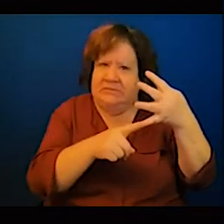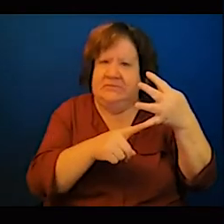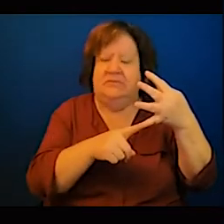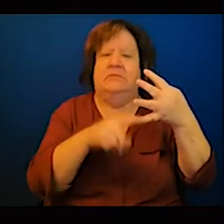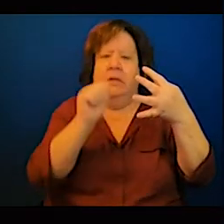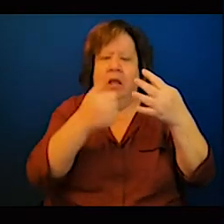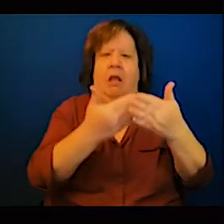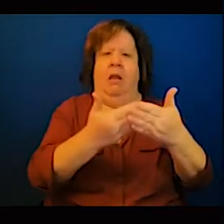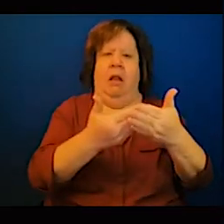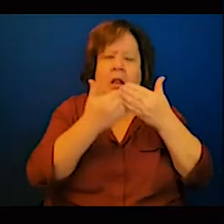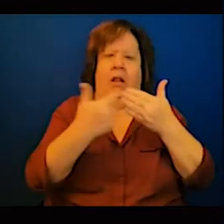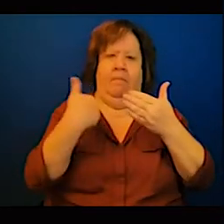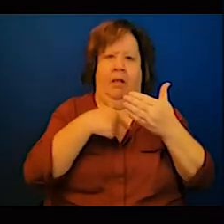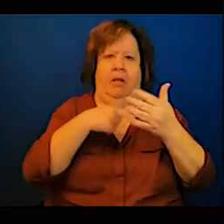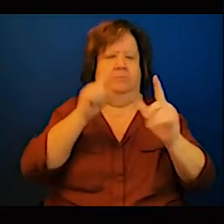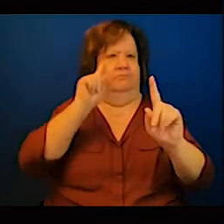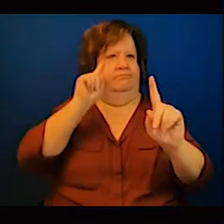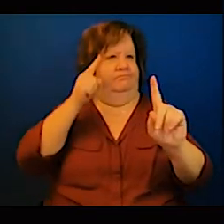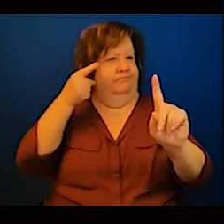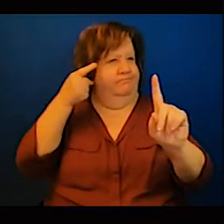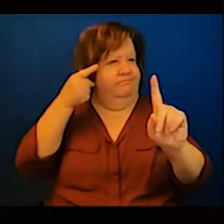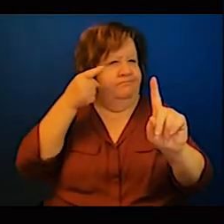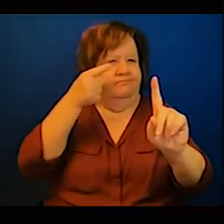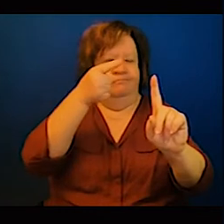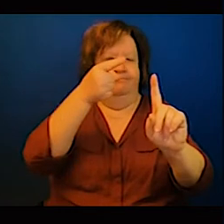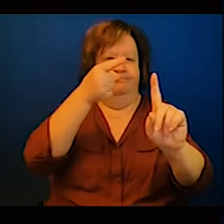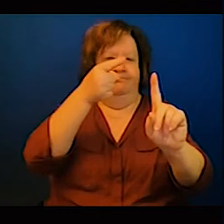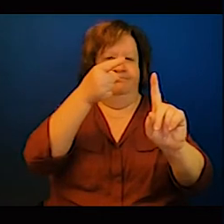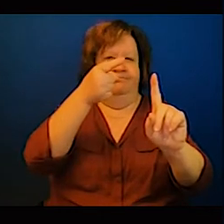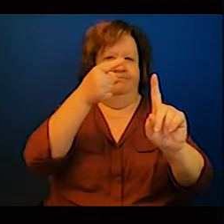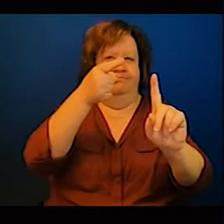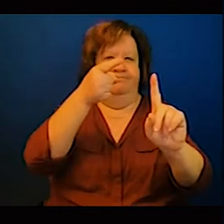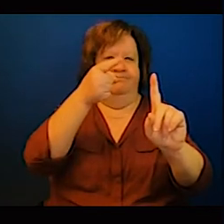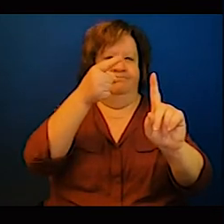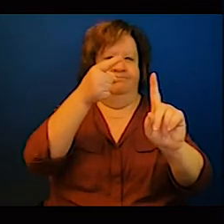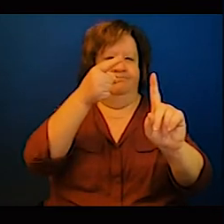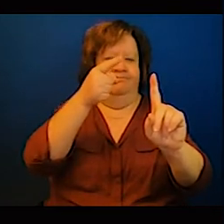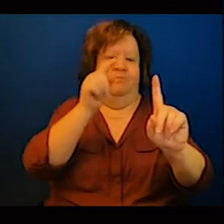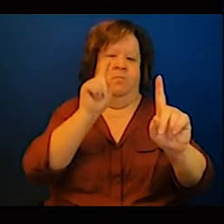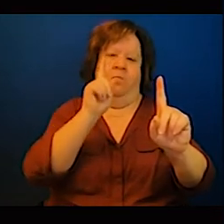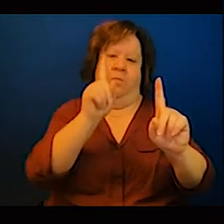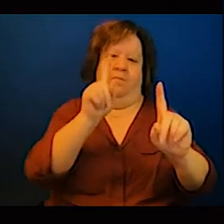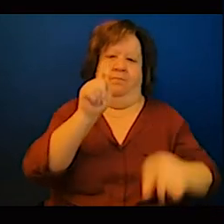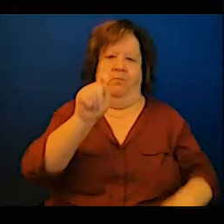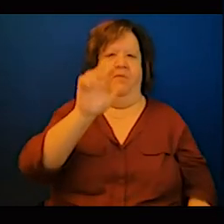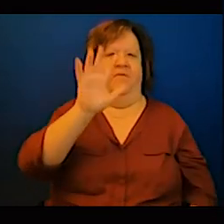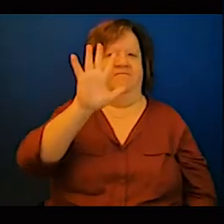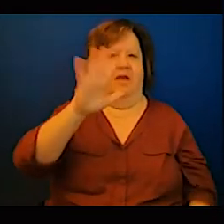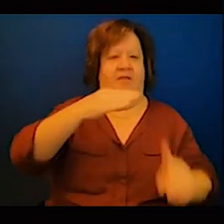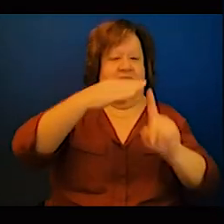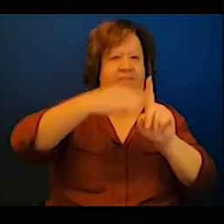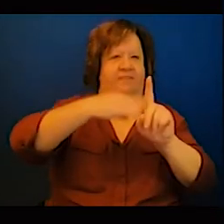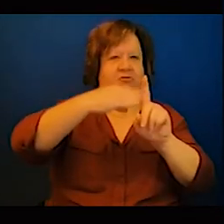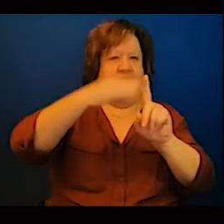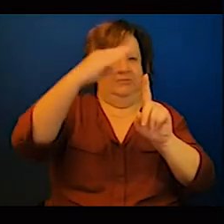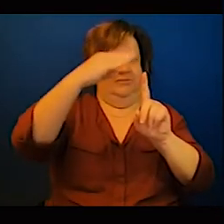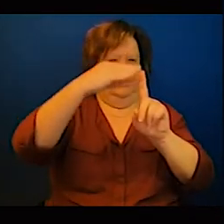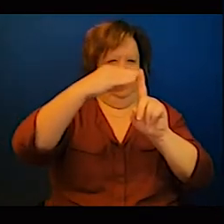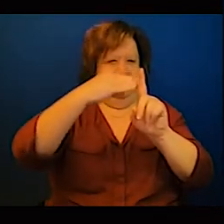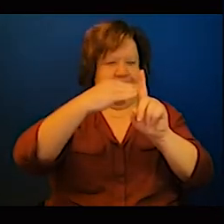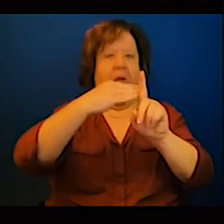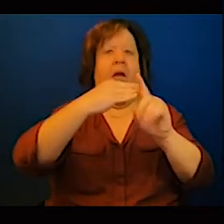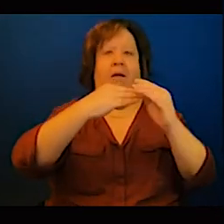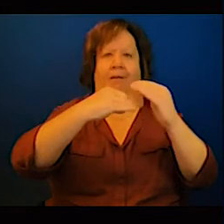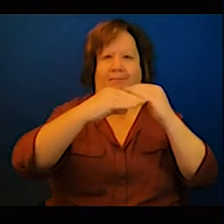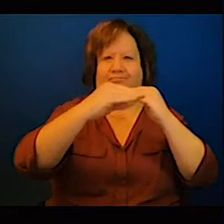-2020 mitigation commitments from developed countries. And also